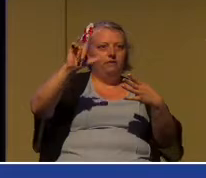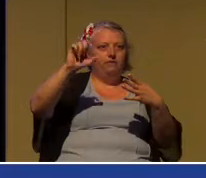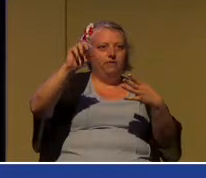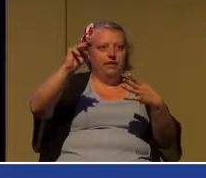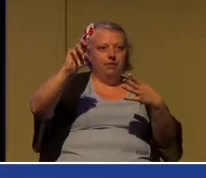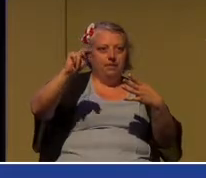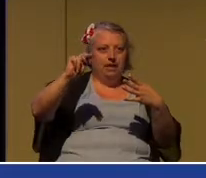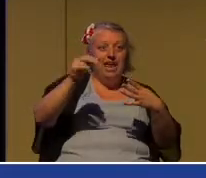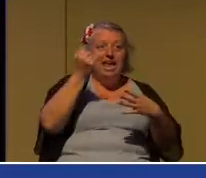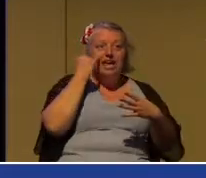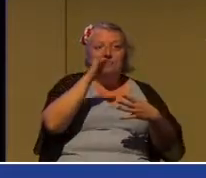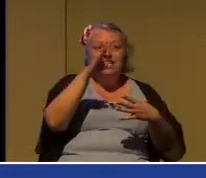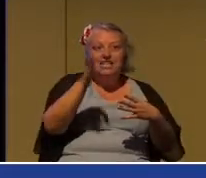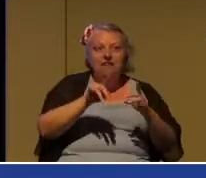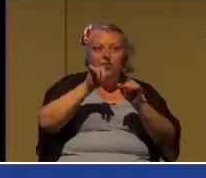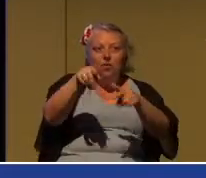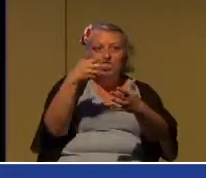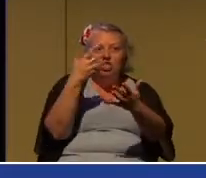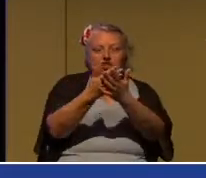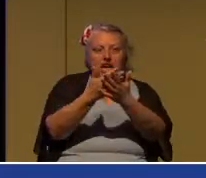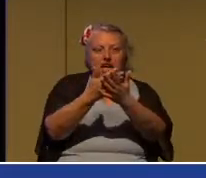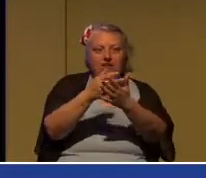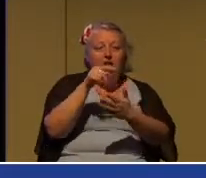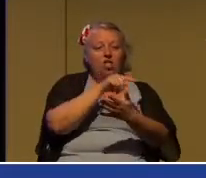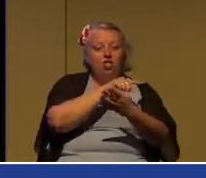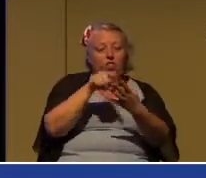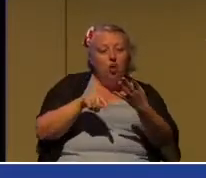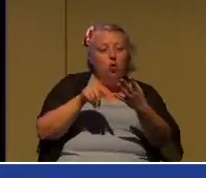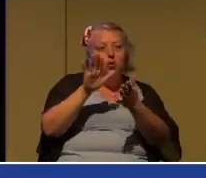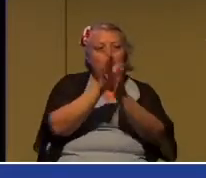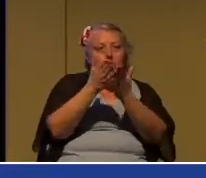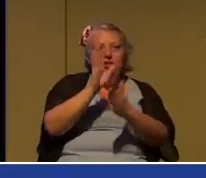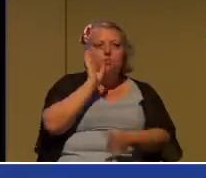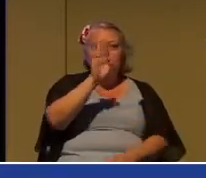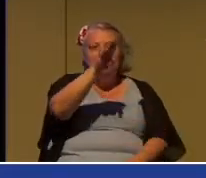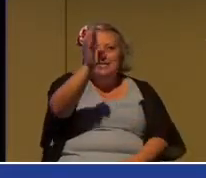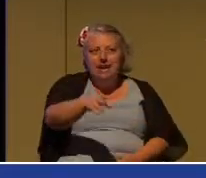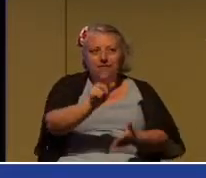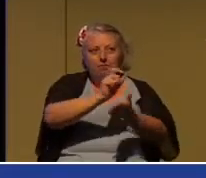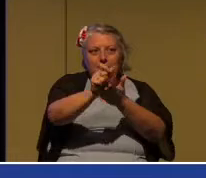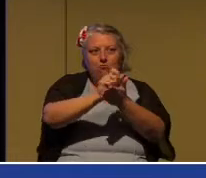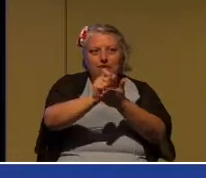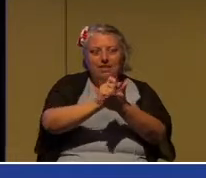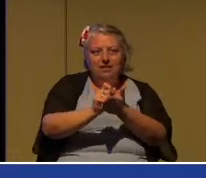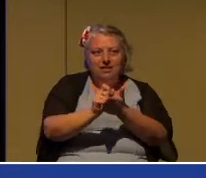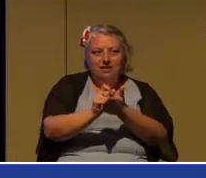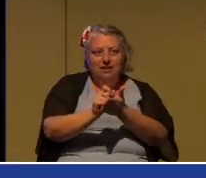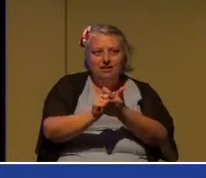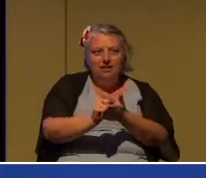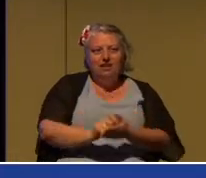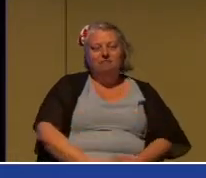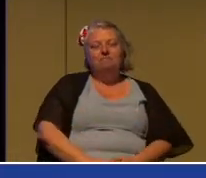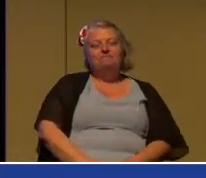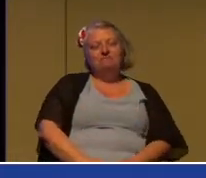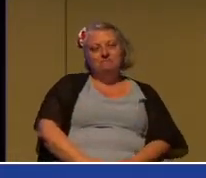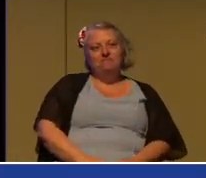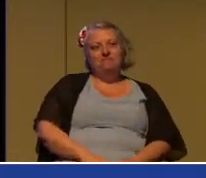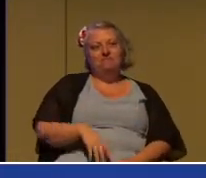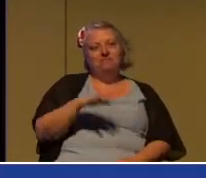another. But it takes faith. And faith means believing that God loves me,